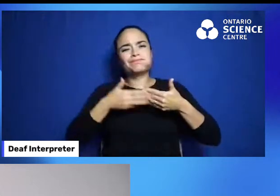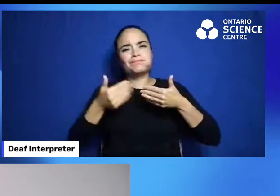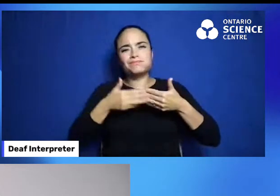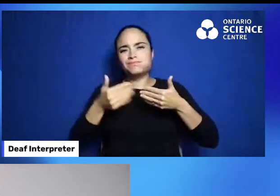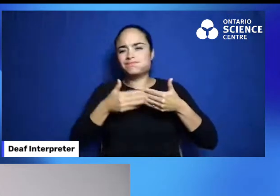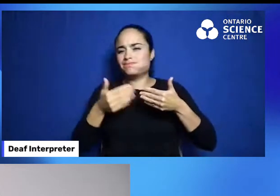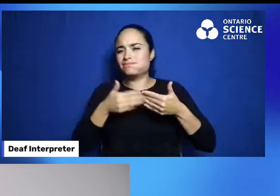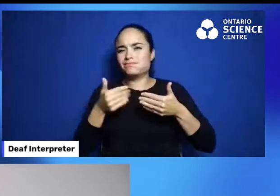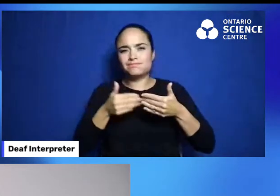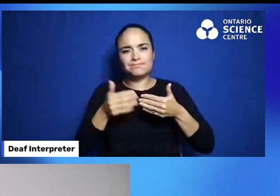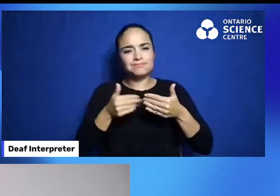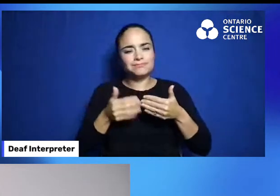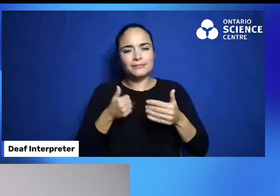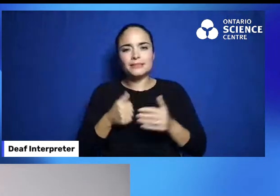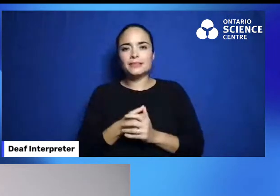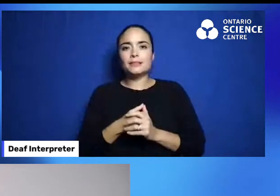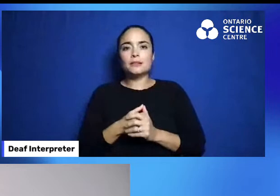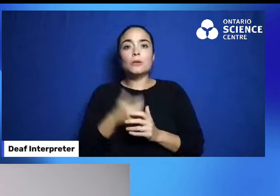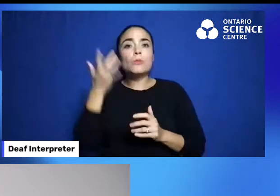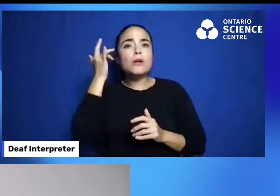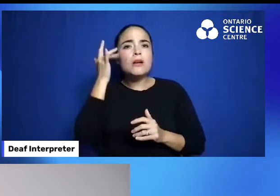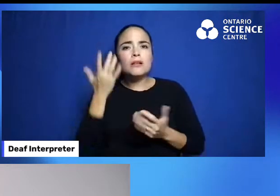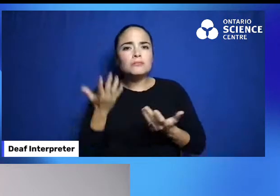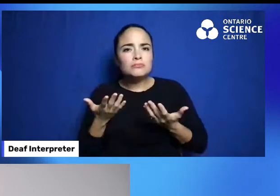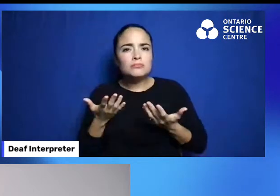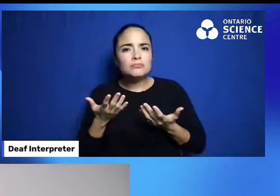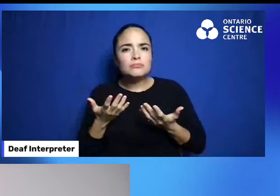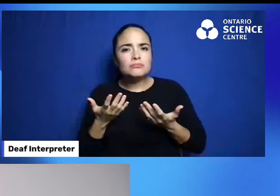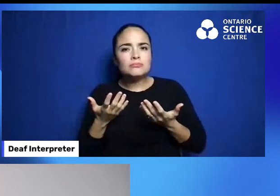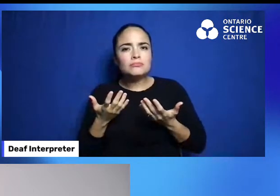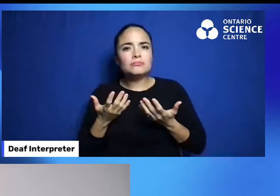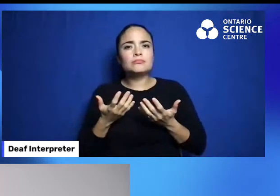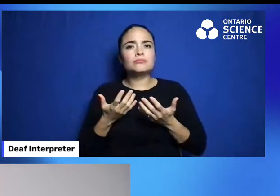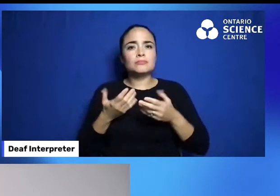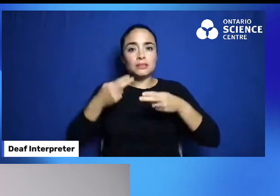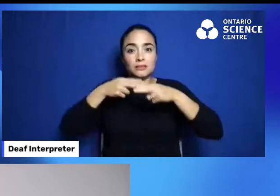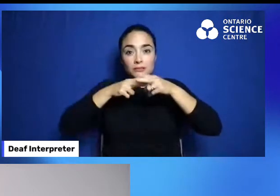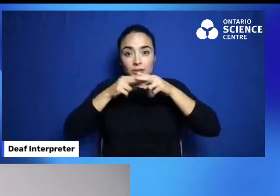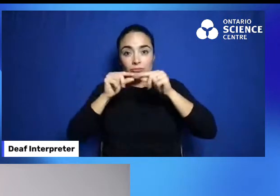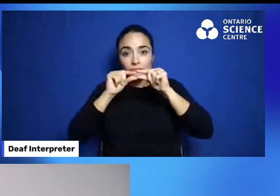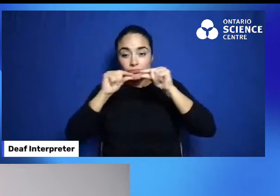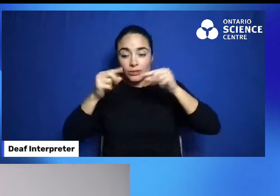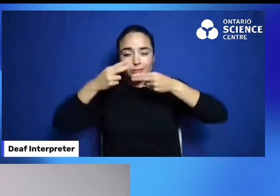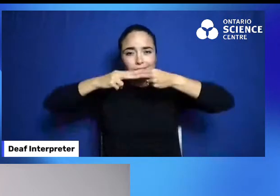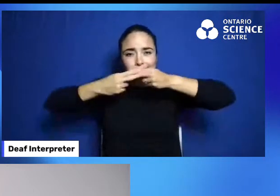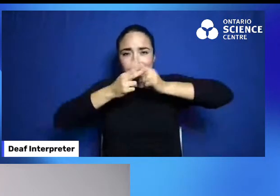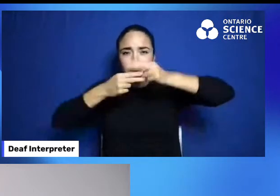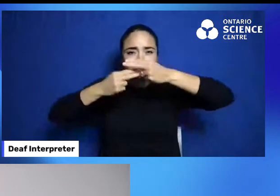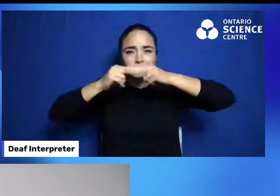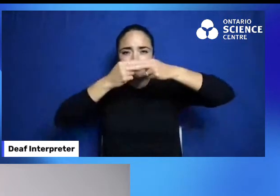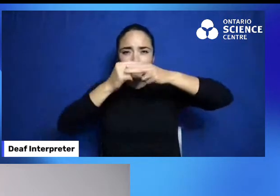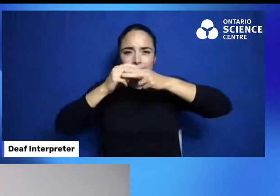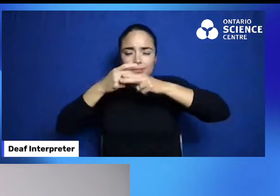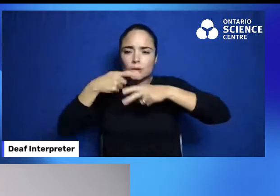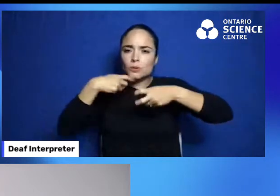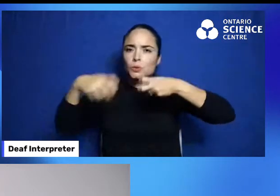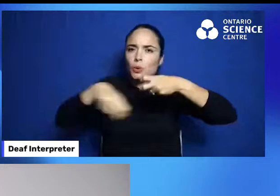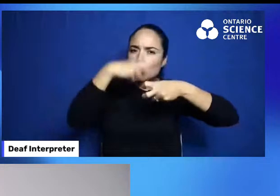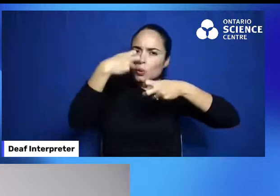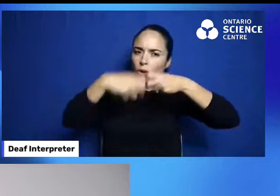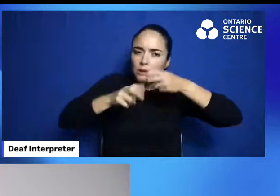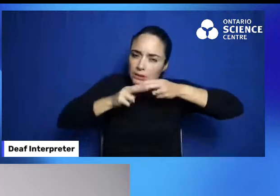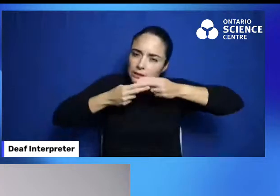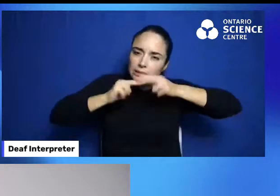the great labor of pounding out these ash strips out of an ash tree. All right.